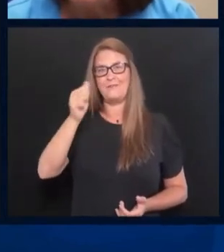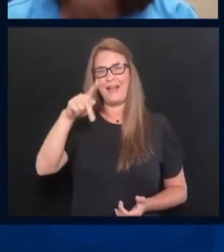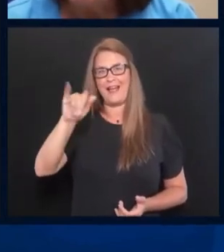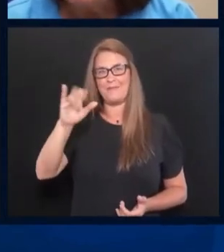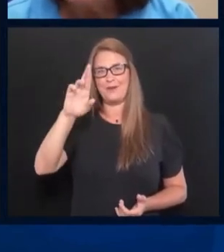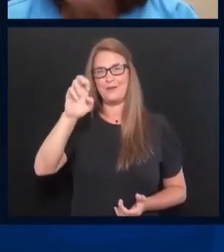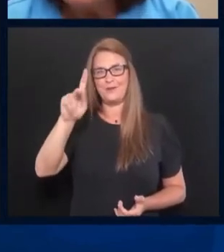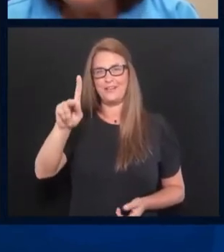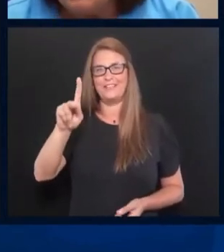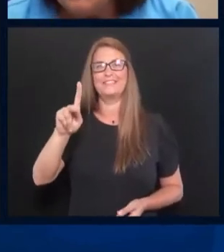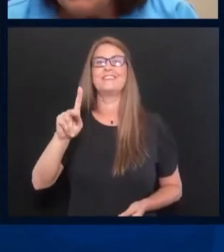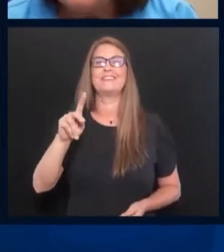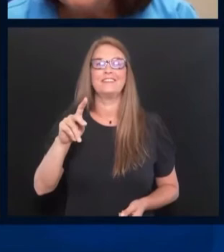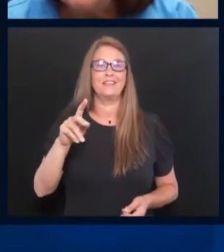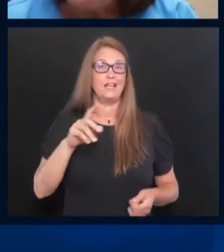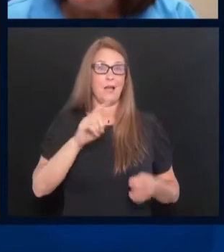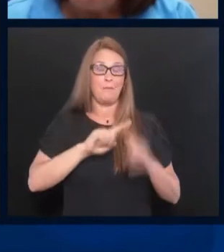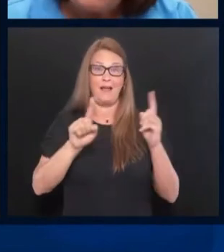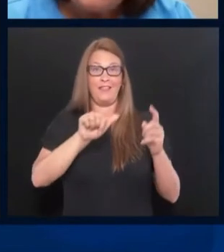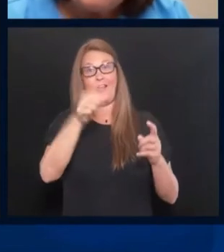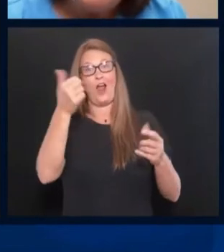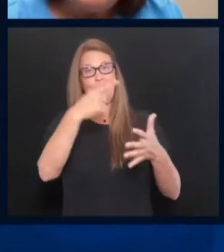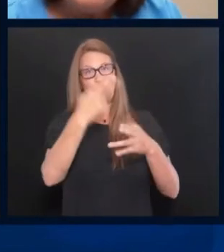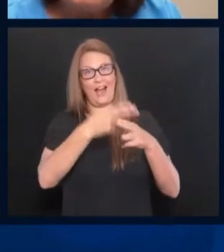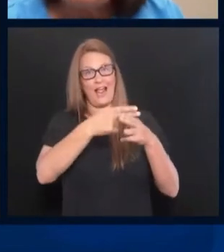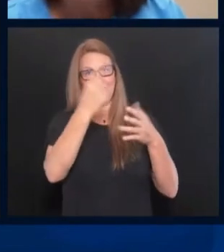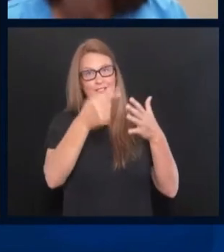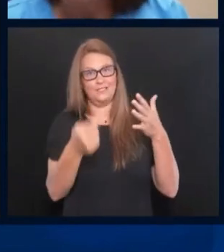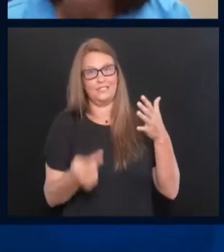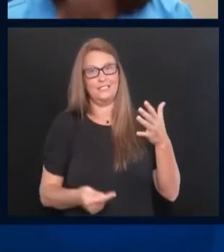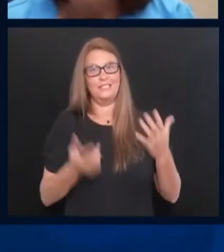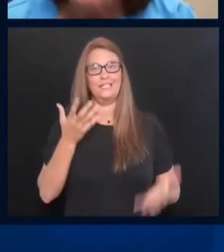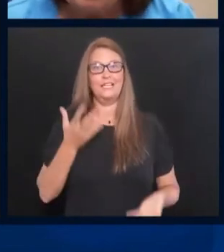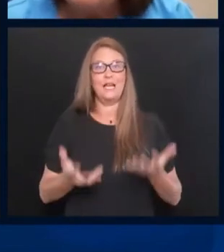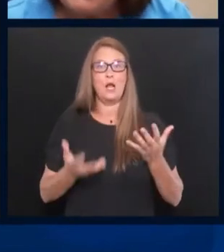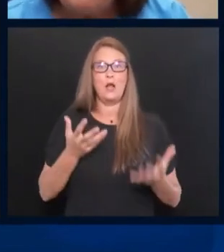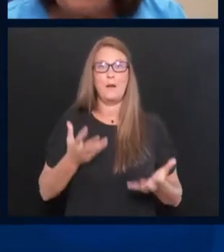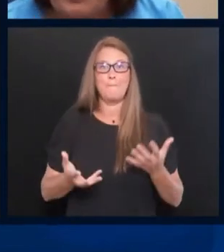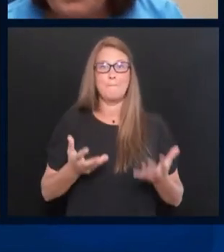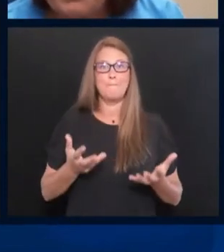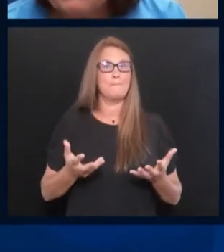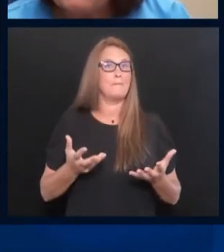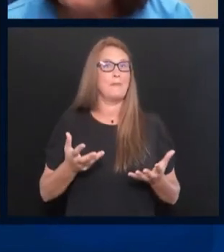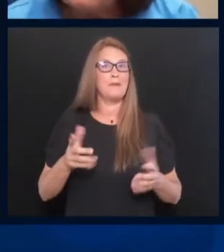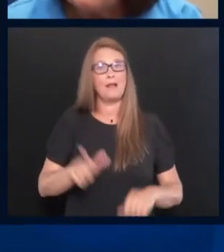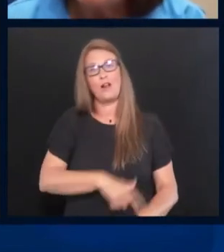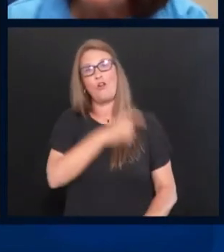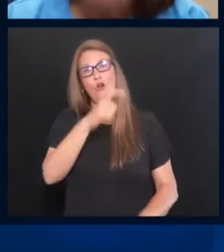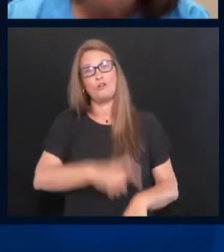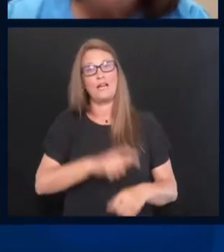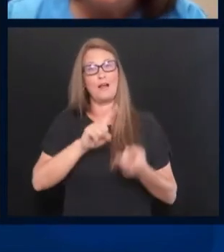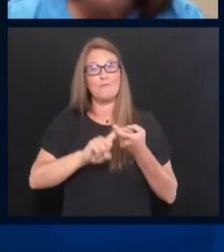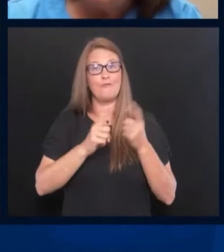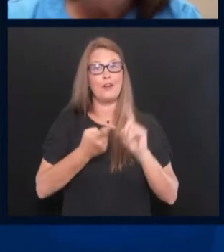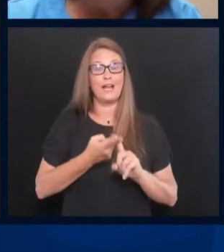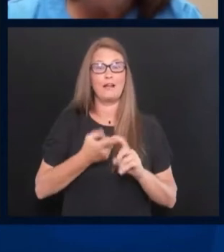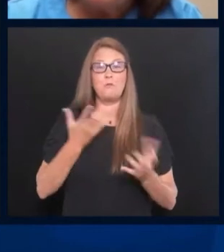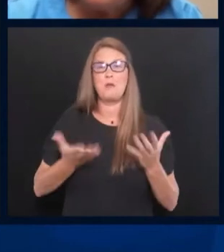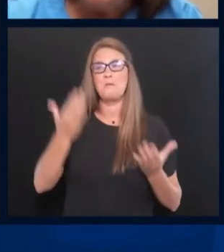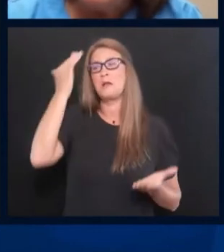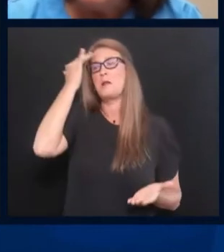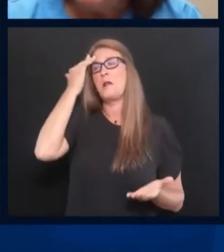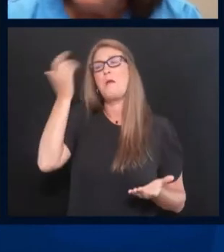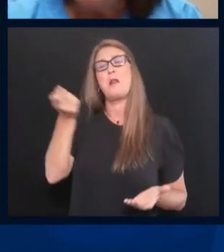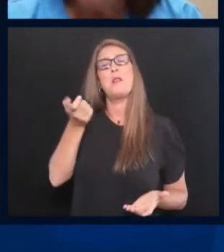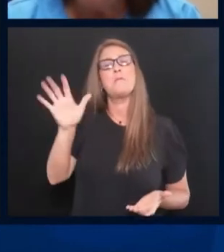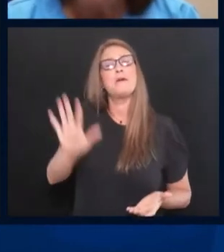there are some that I don't know about. He may be just an acquaintance or a longtime friend. Some of you might have